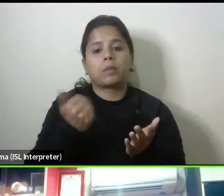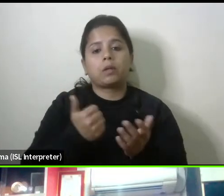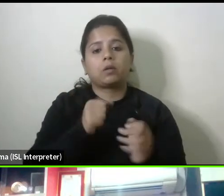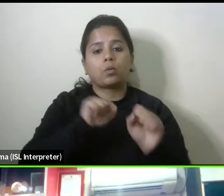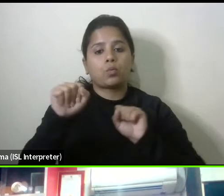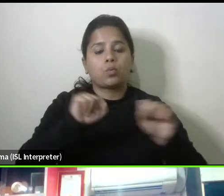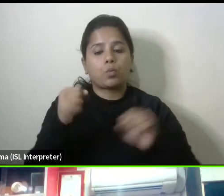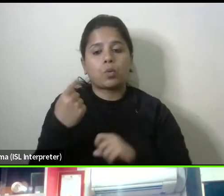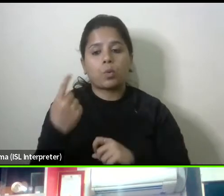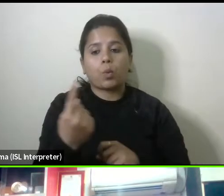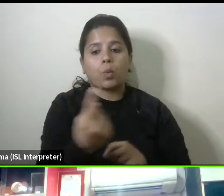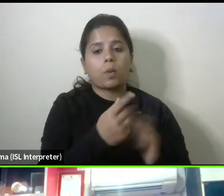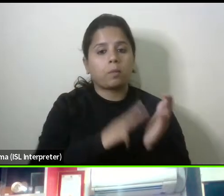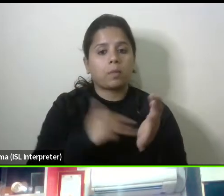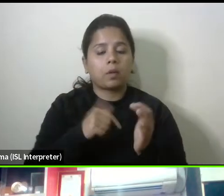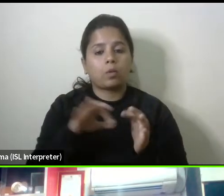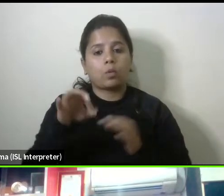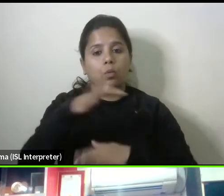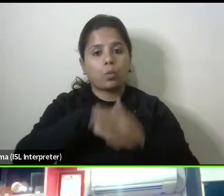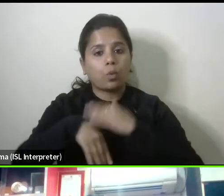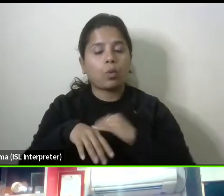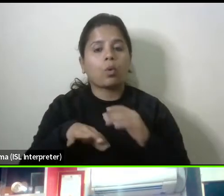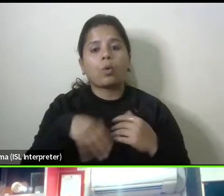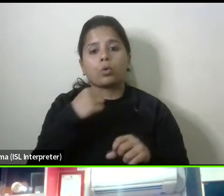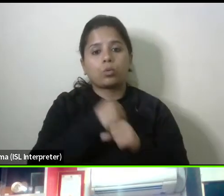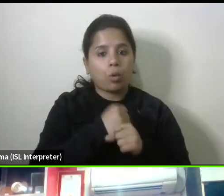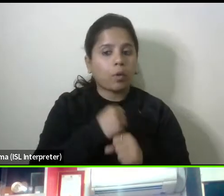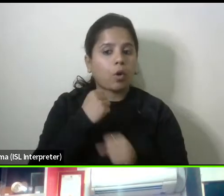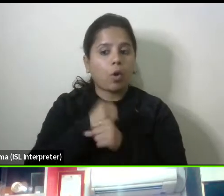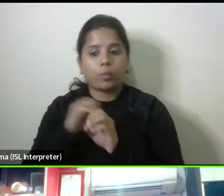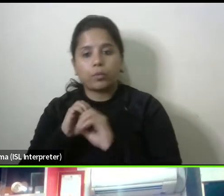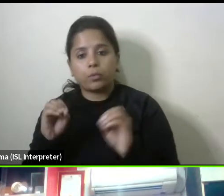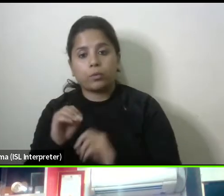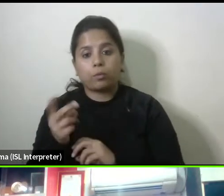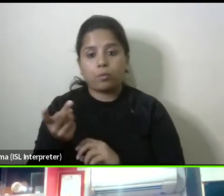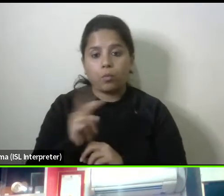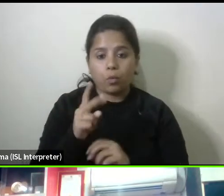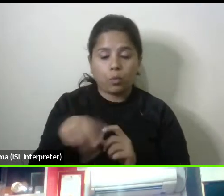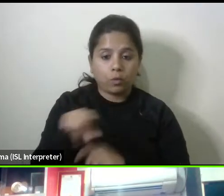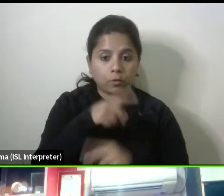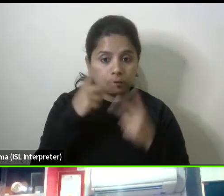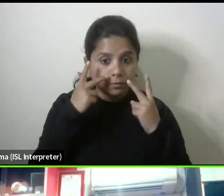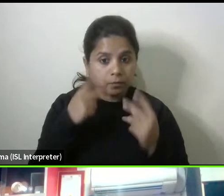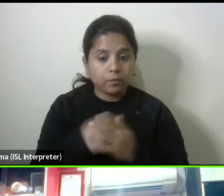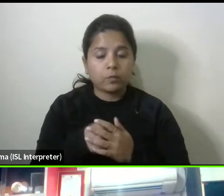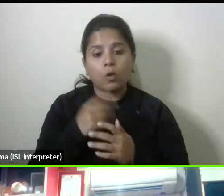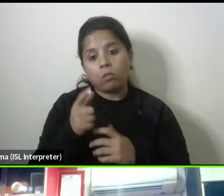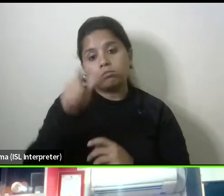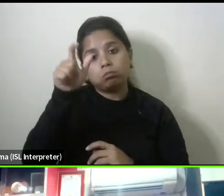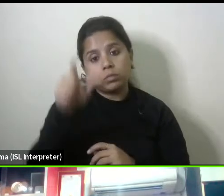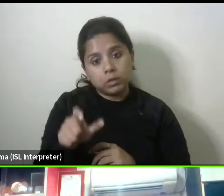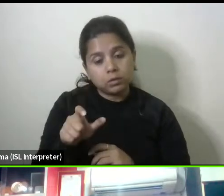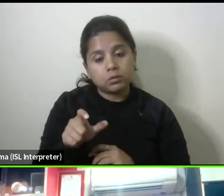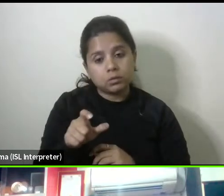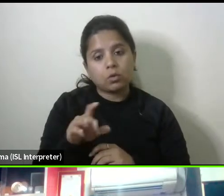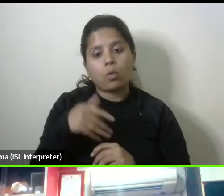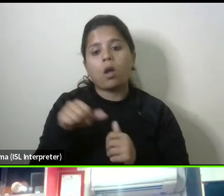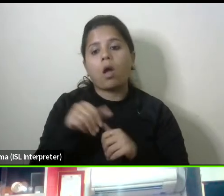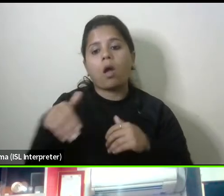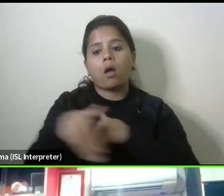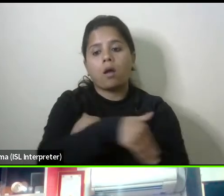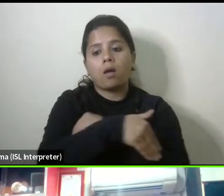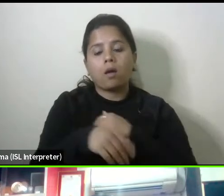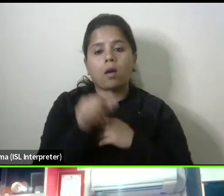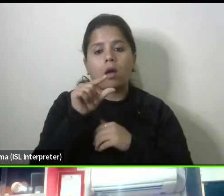uh organization be it government or non-government um whether it is an individual or the architect or the urban